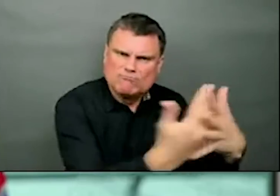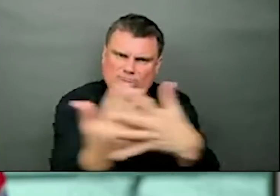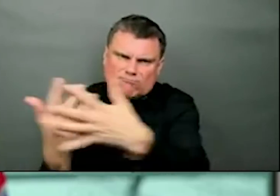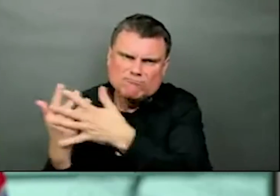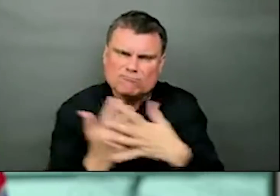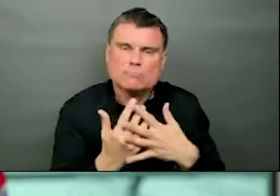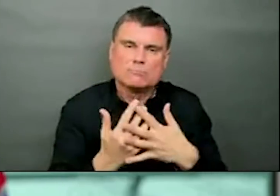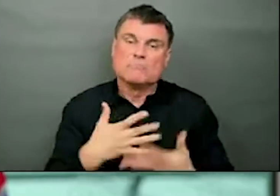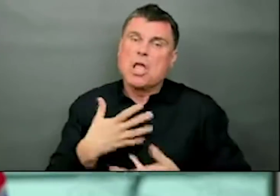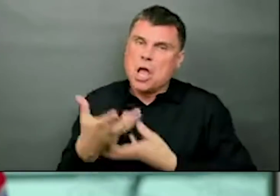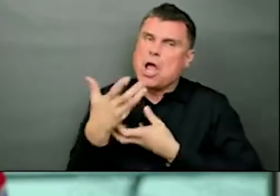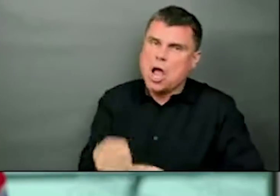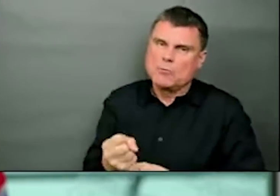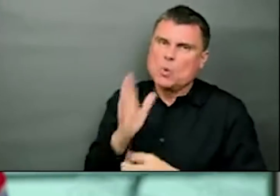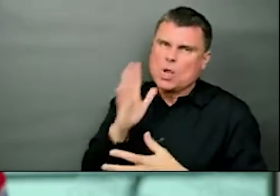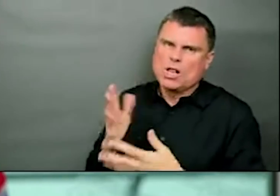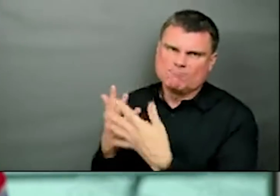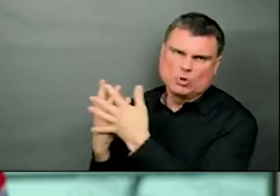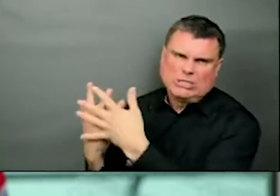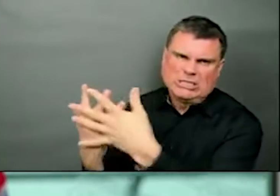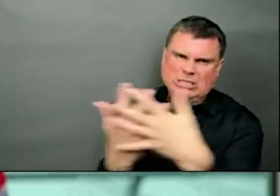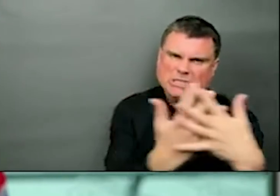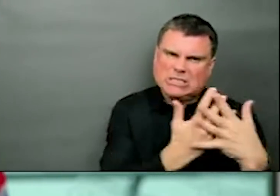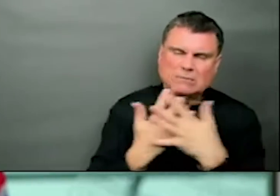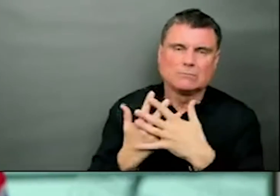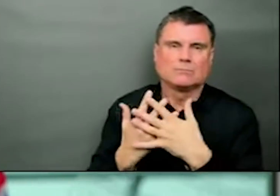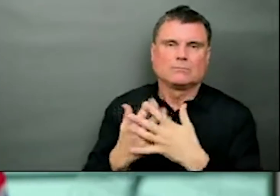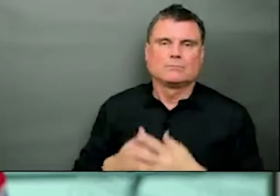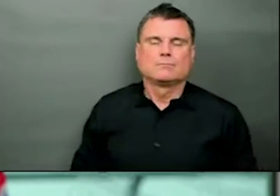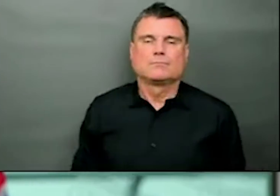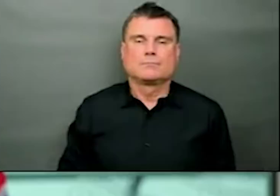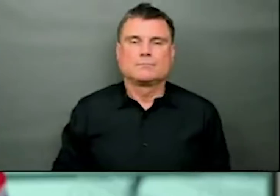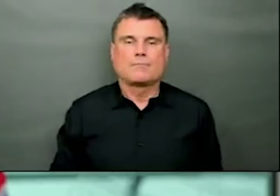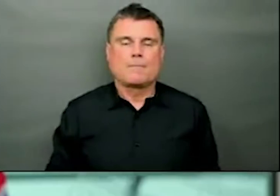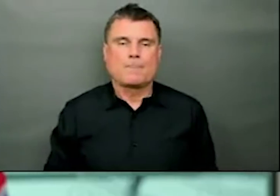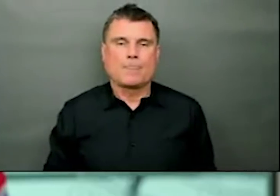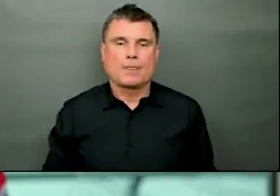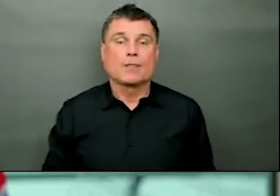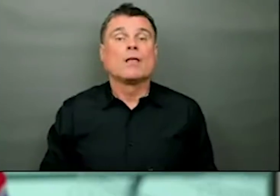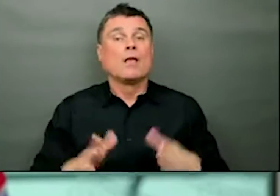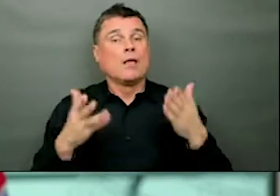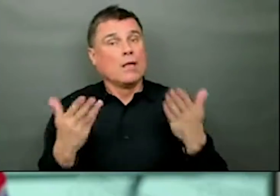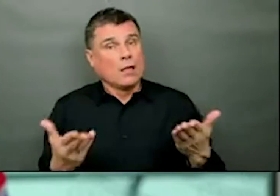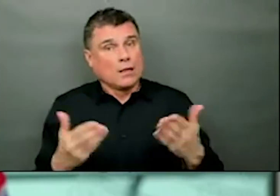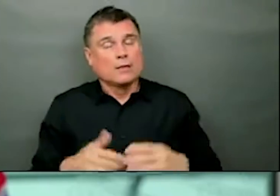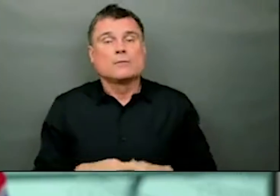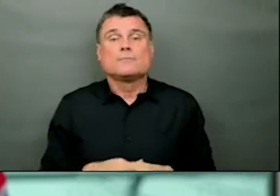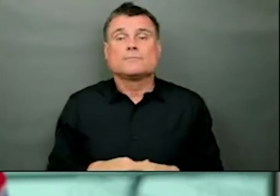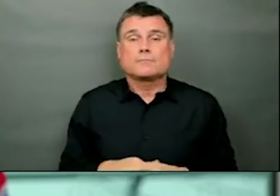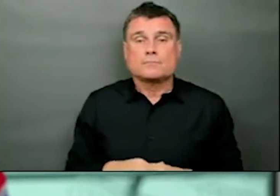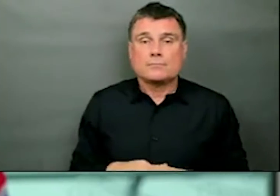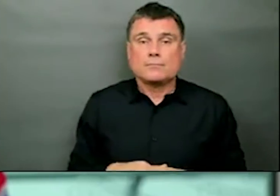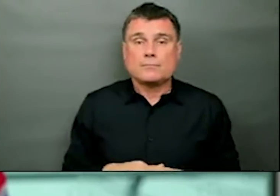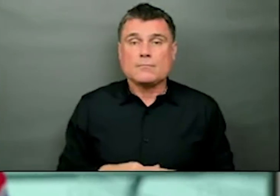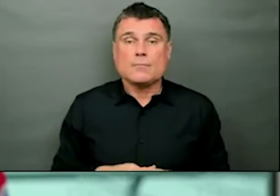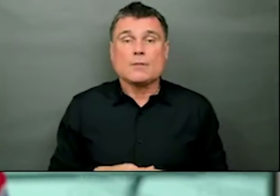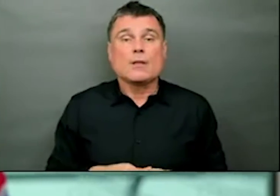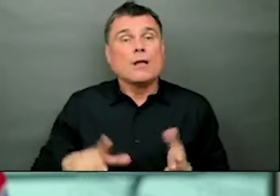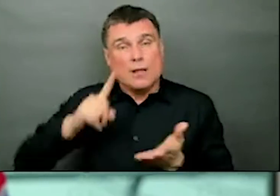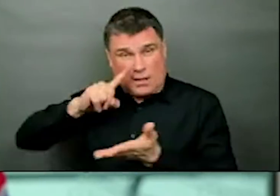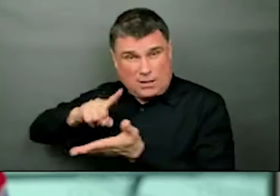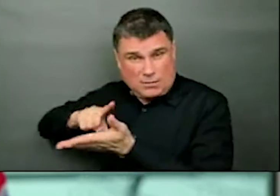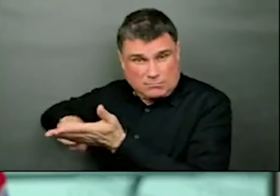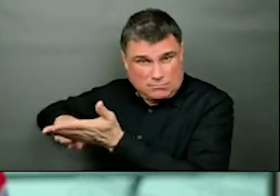The other thing that is important is that all of the evidence has shown us that the things that we do to prevent transmission